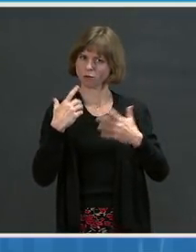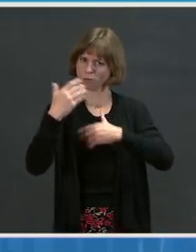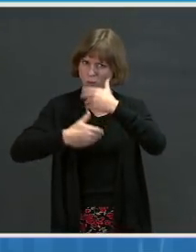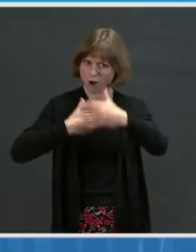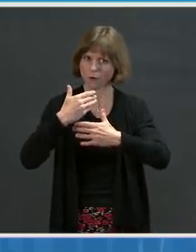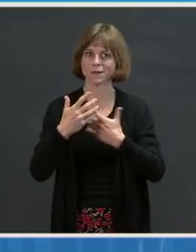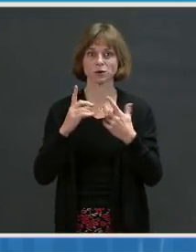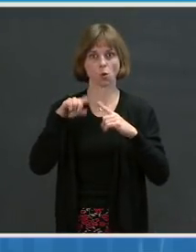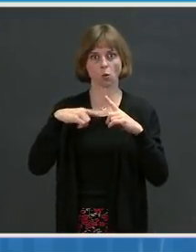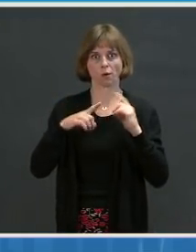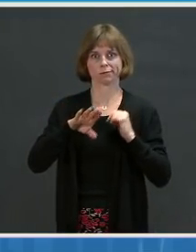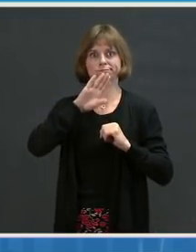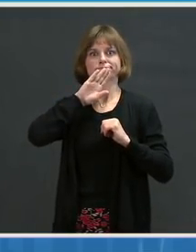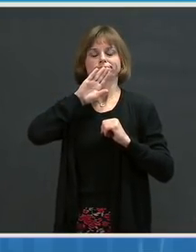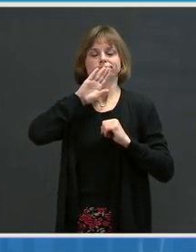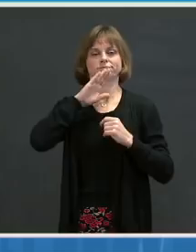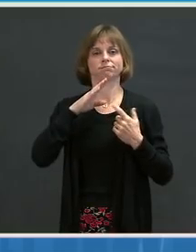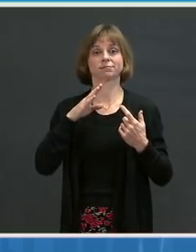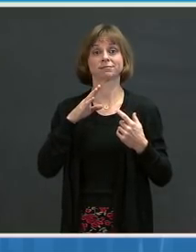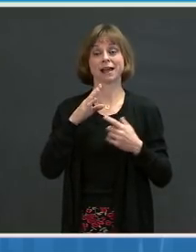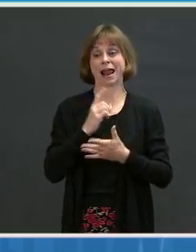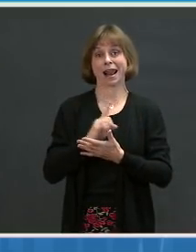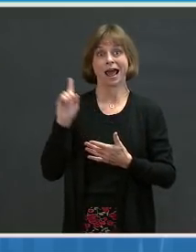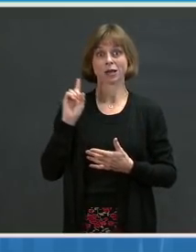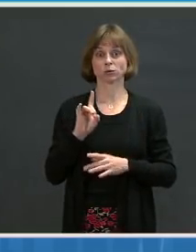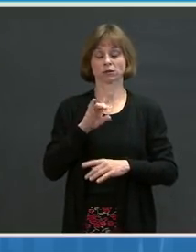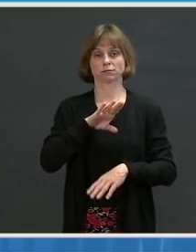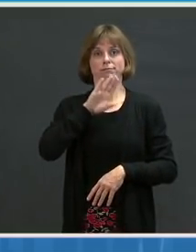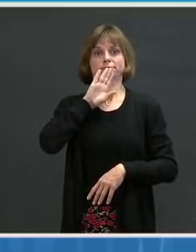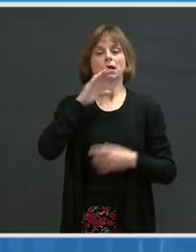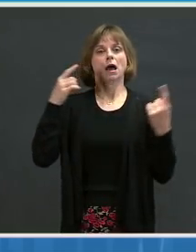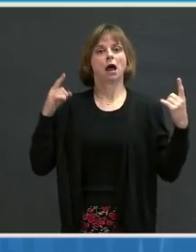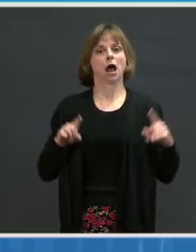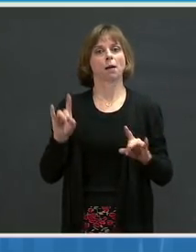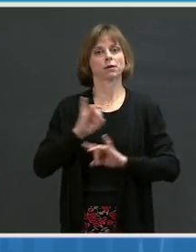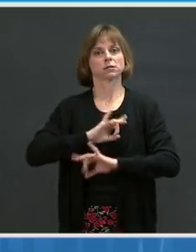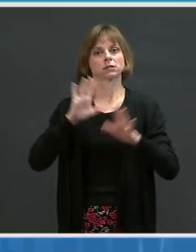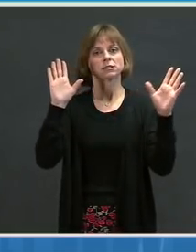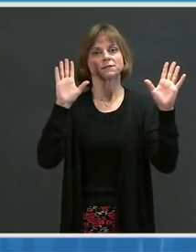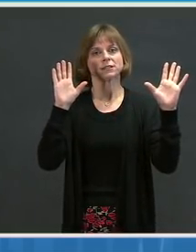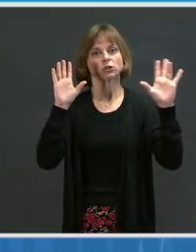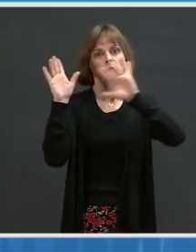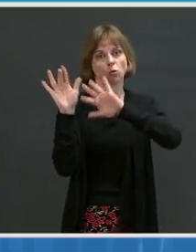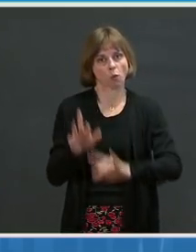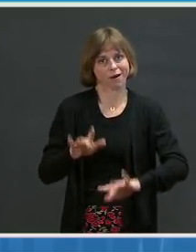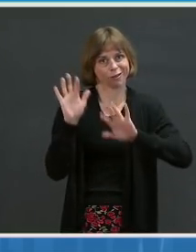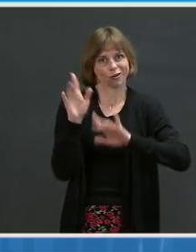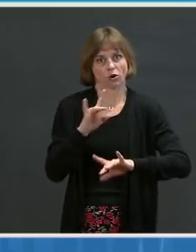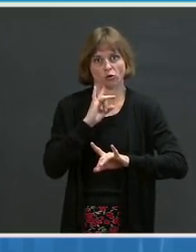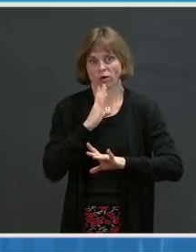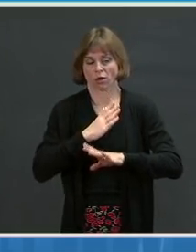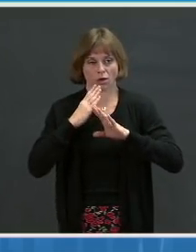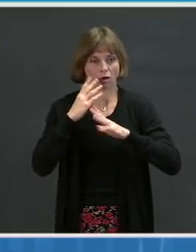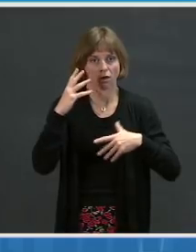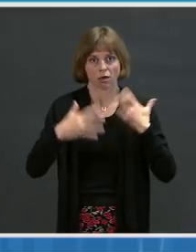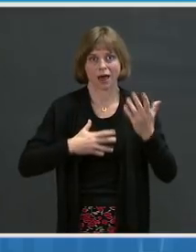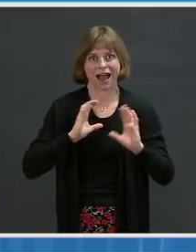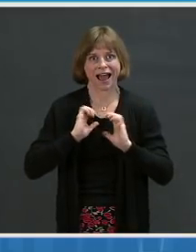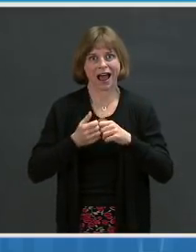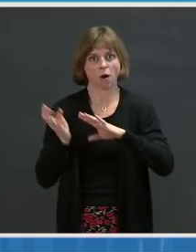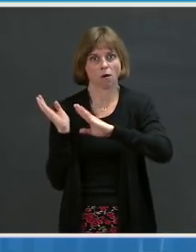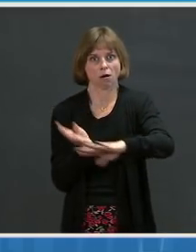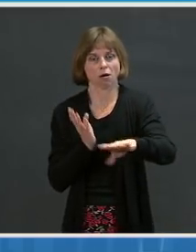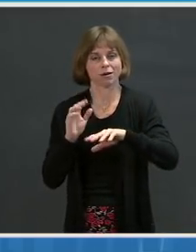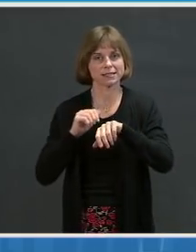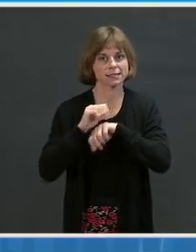Last week, we got hit with the very severe weather, which impacted the vaccination supply chain, from manufacturing to